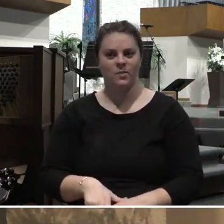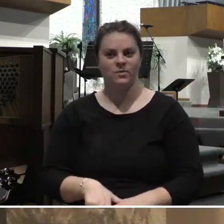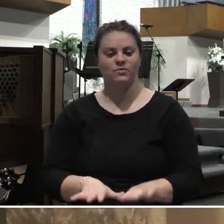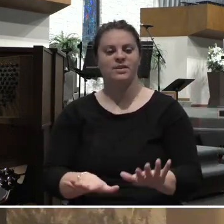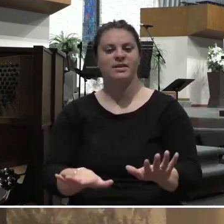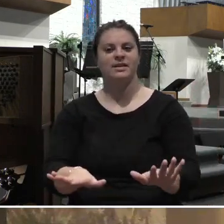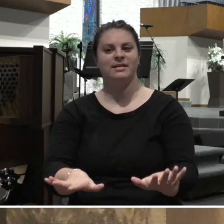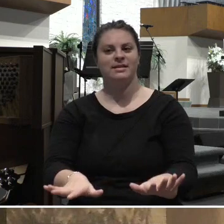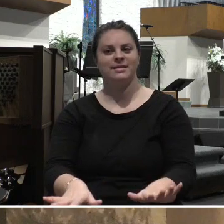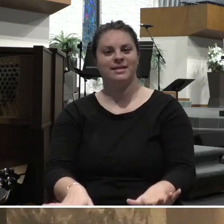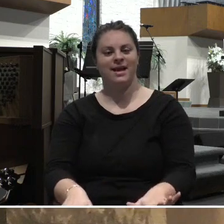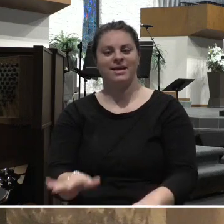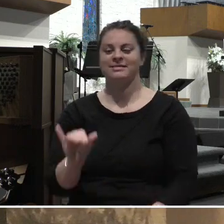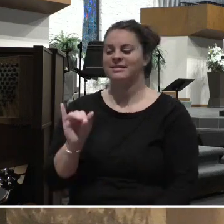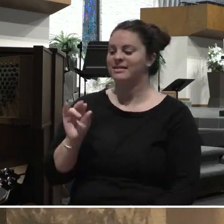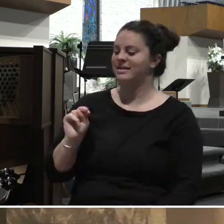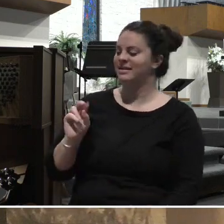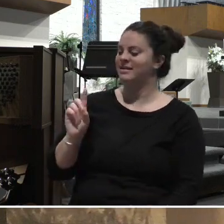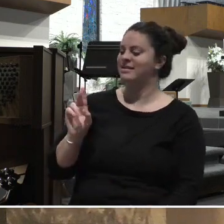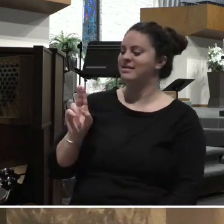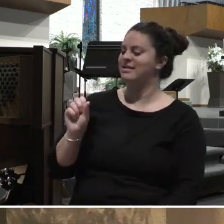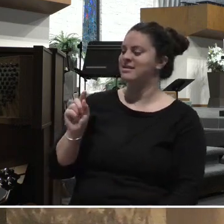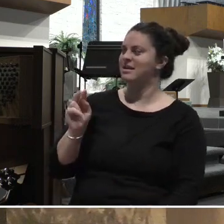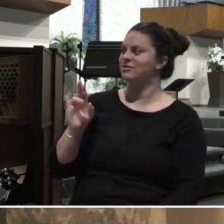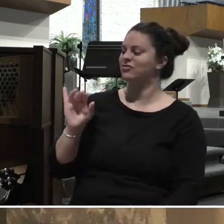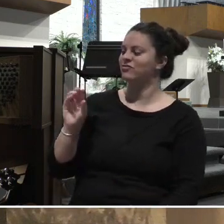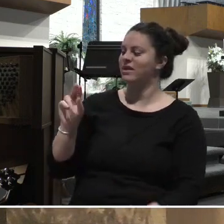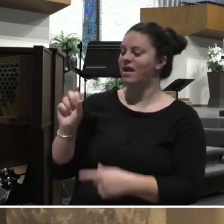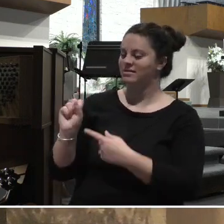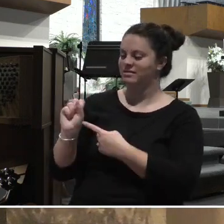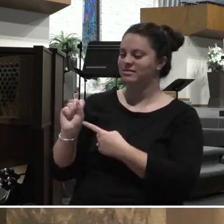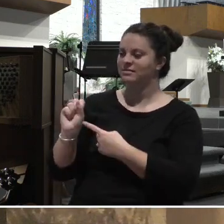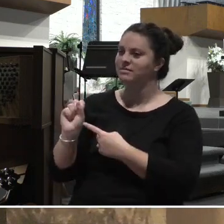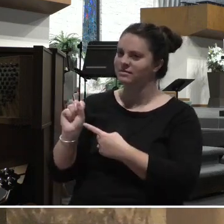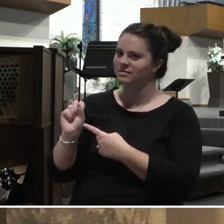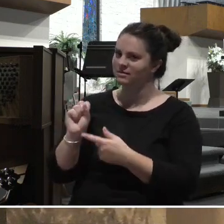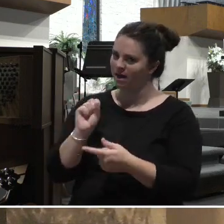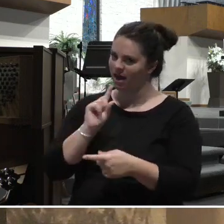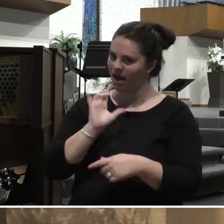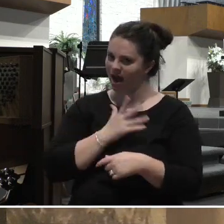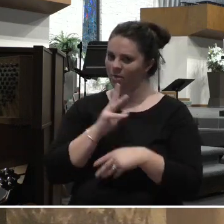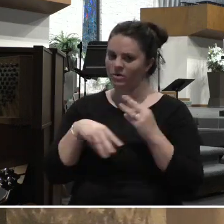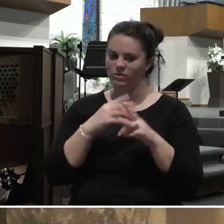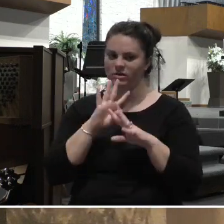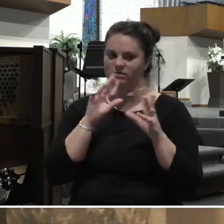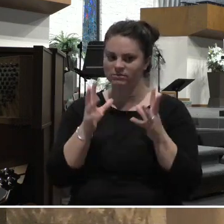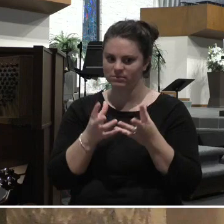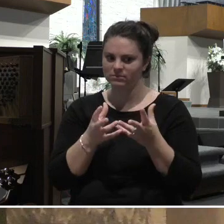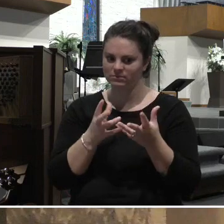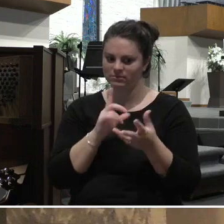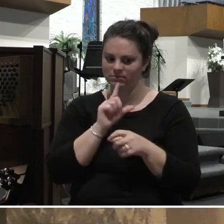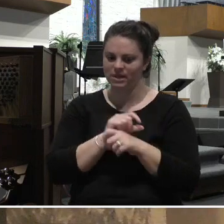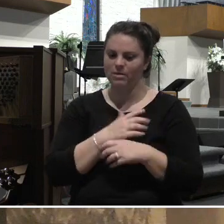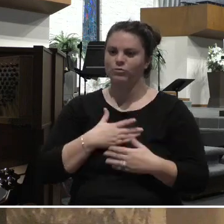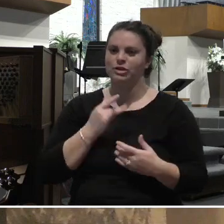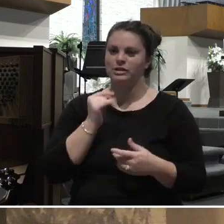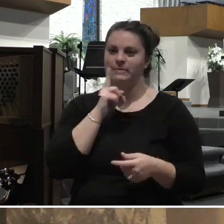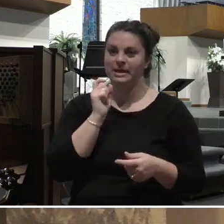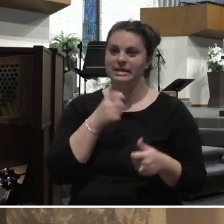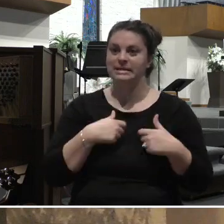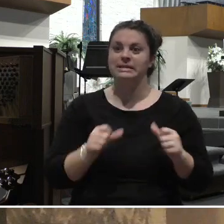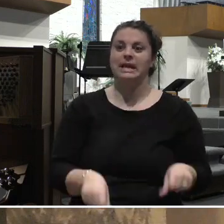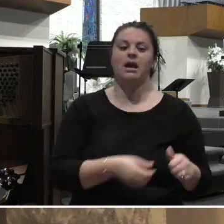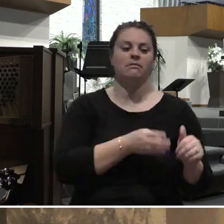You know, industriousness is something that our world really appreciates because it gets, things get done. But